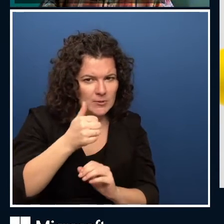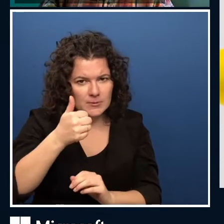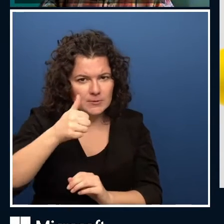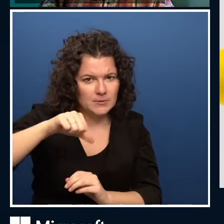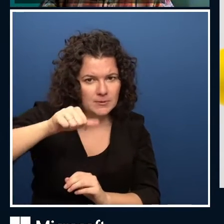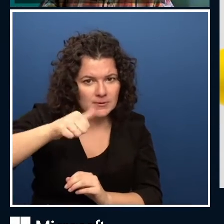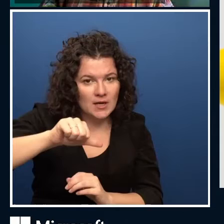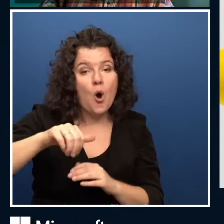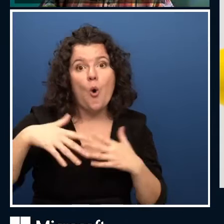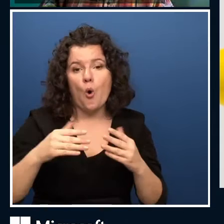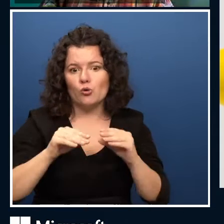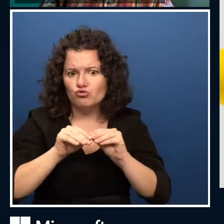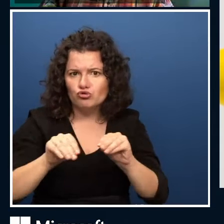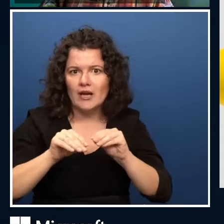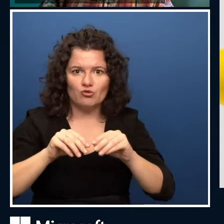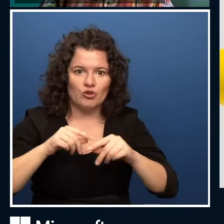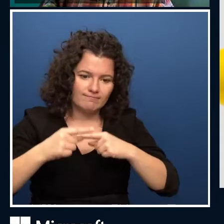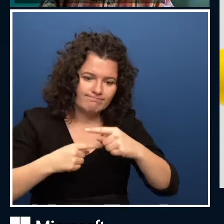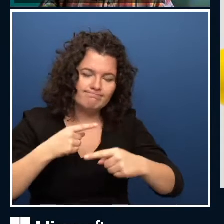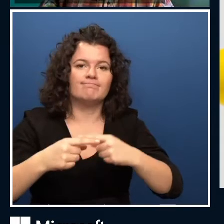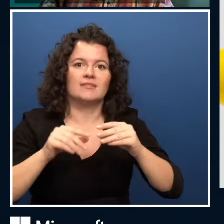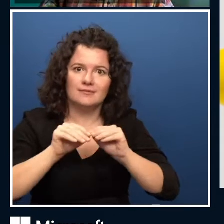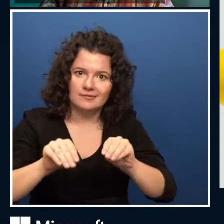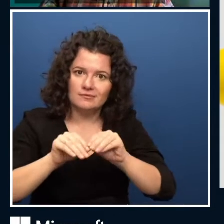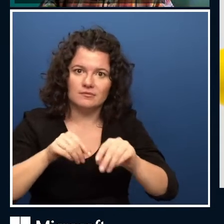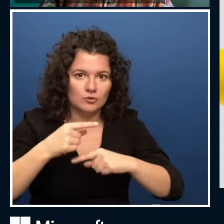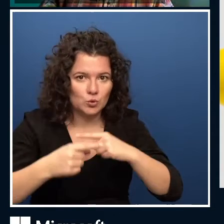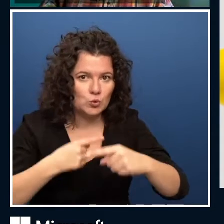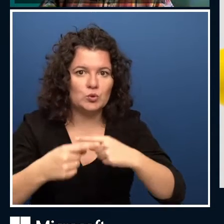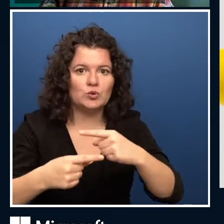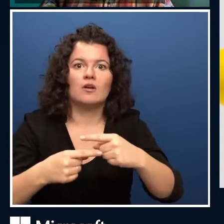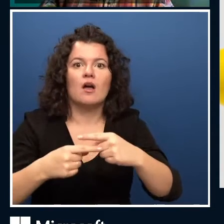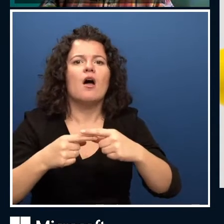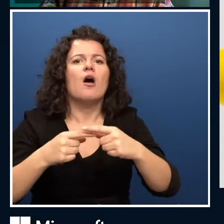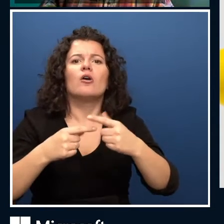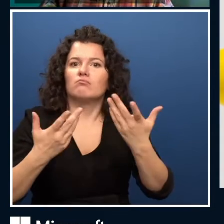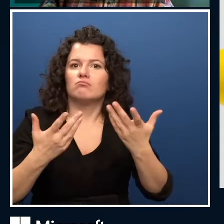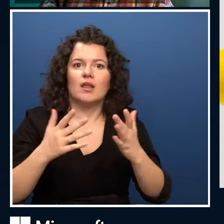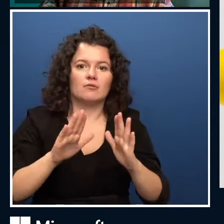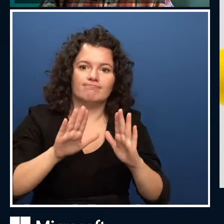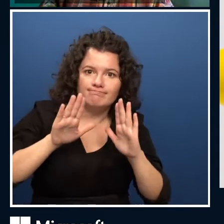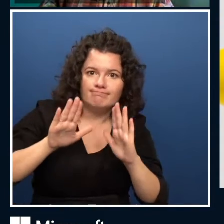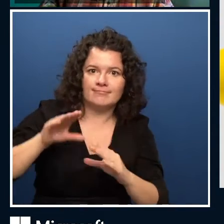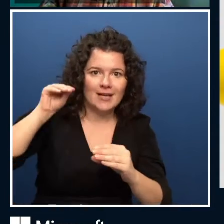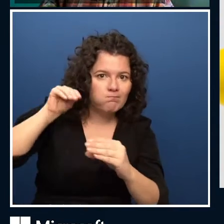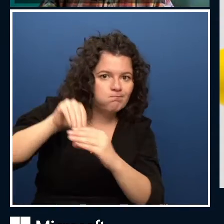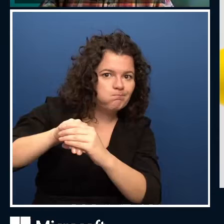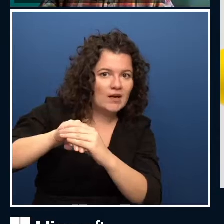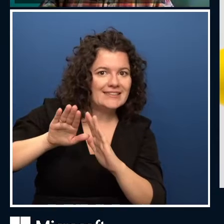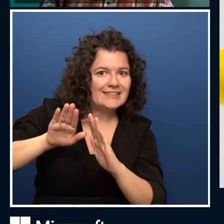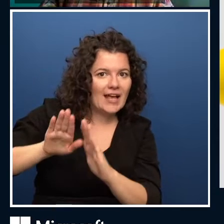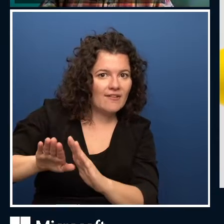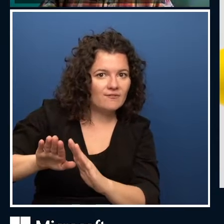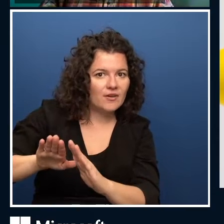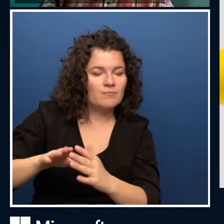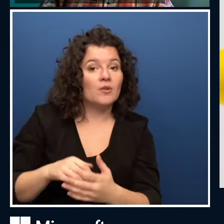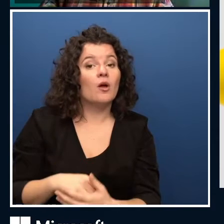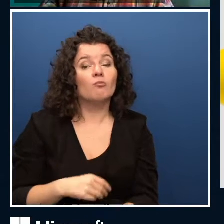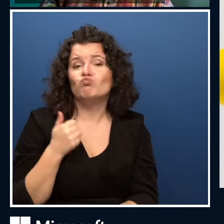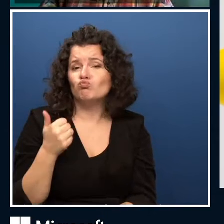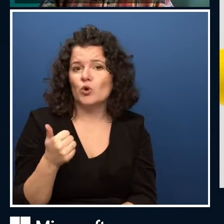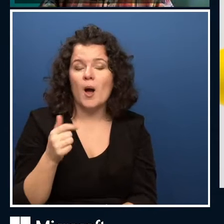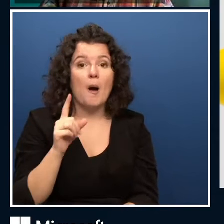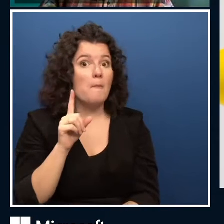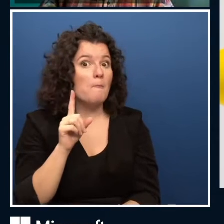which is great, right? If you have a really bespoke solution that you're trying to build. However, we are starting to see